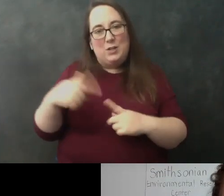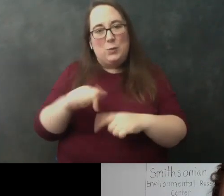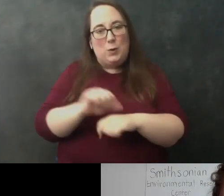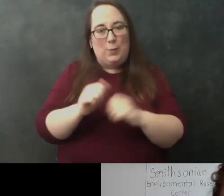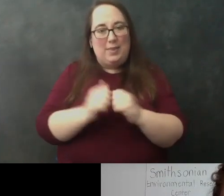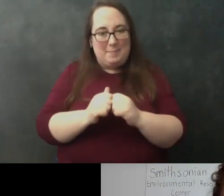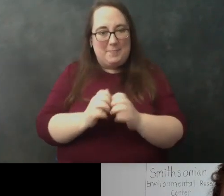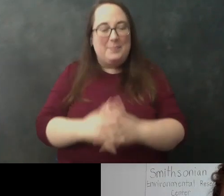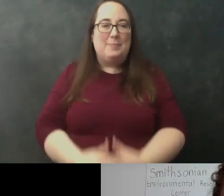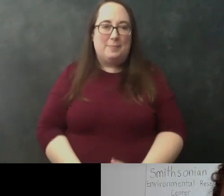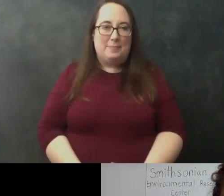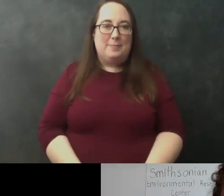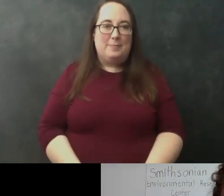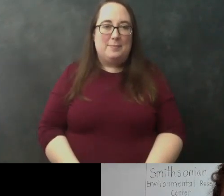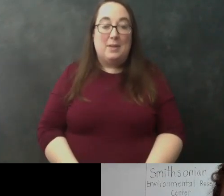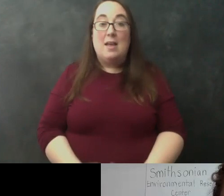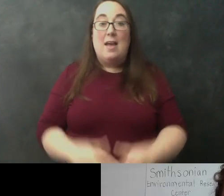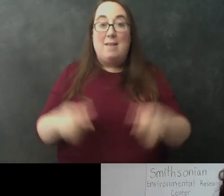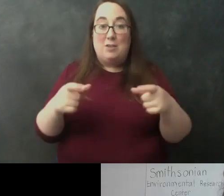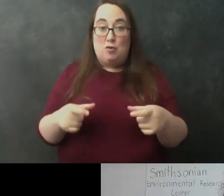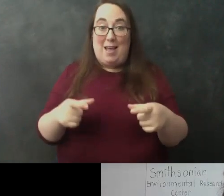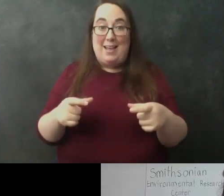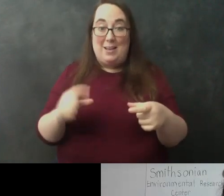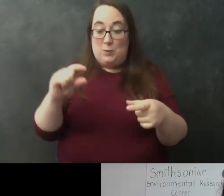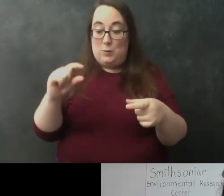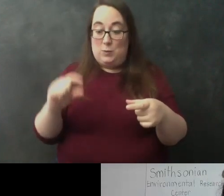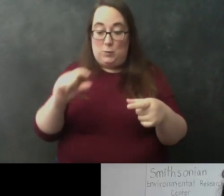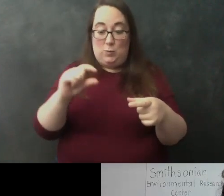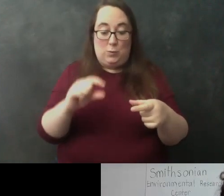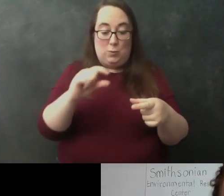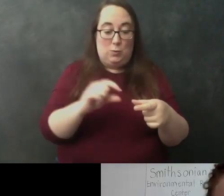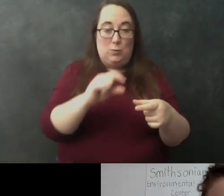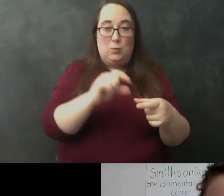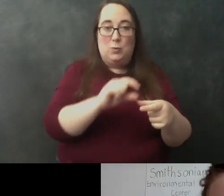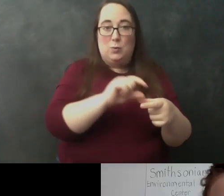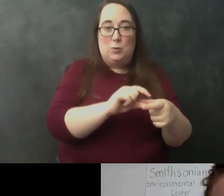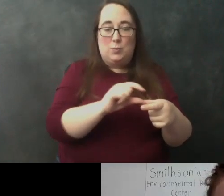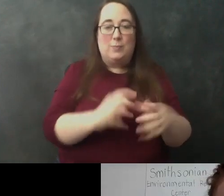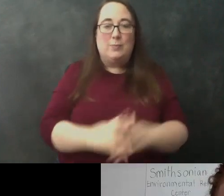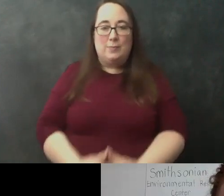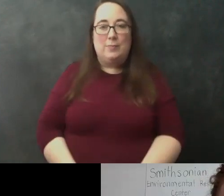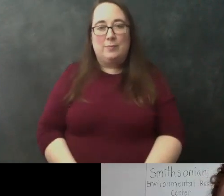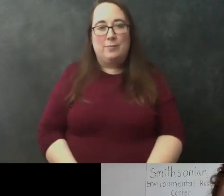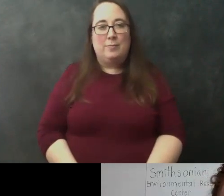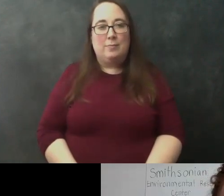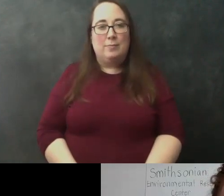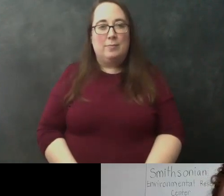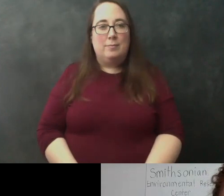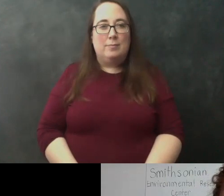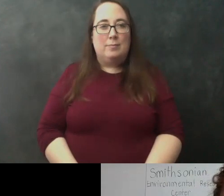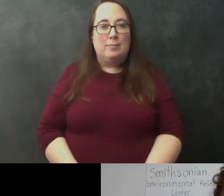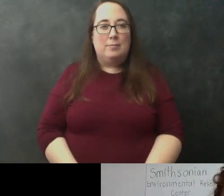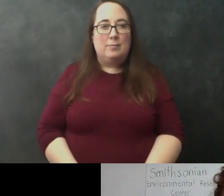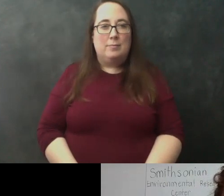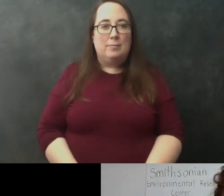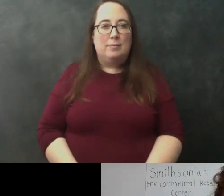and then i have a handy dandy tray that is made just to fit these teeny tiny little tubes i also have special tools like